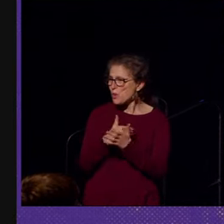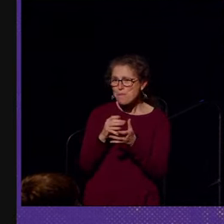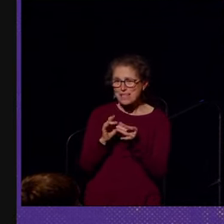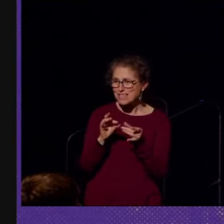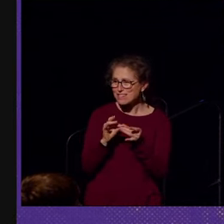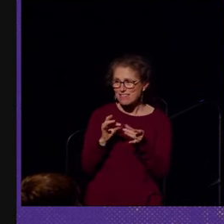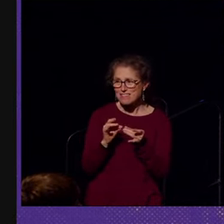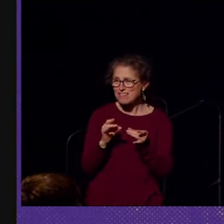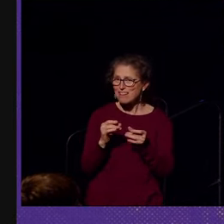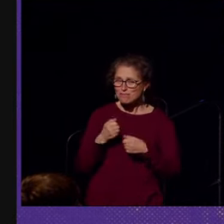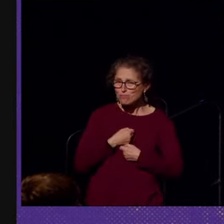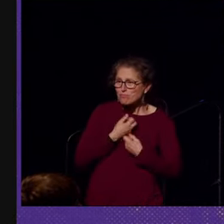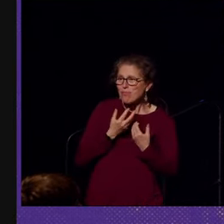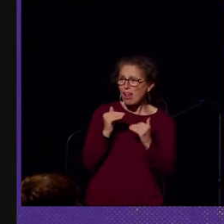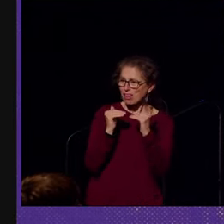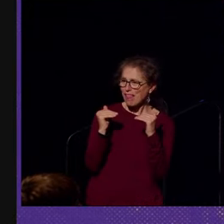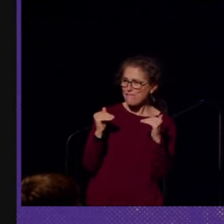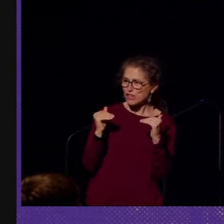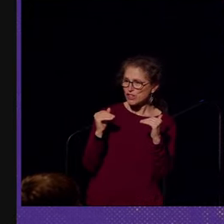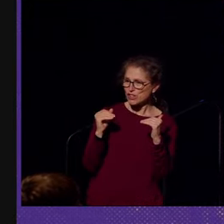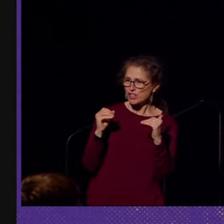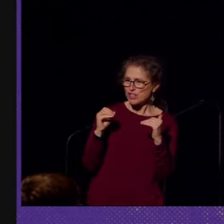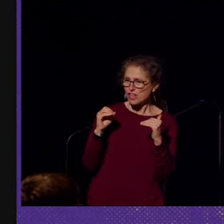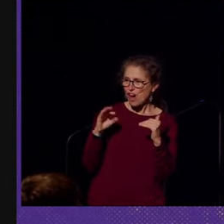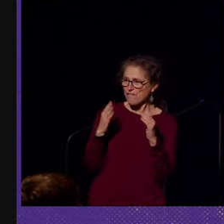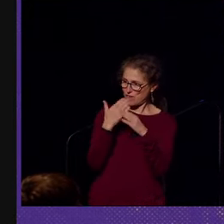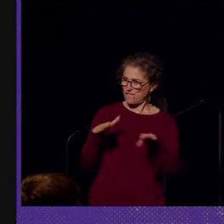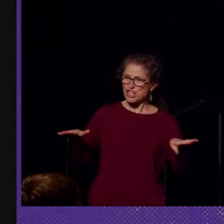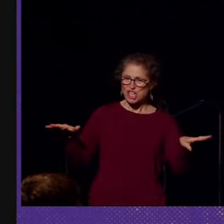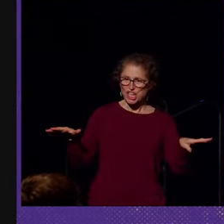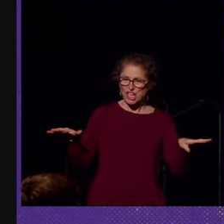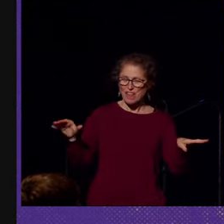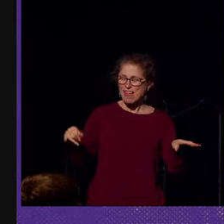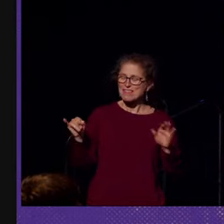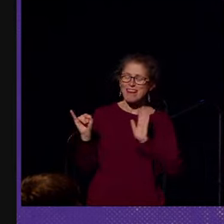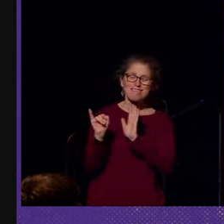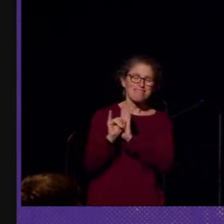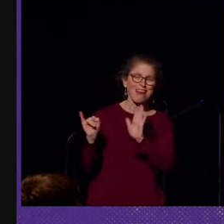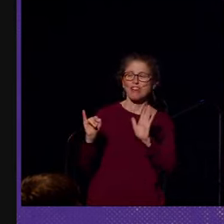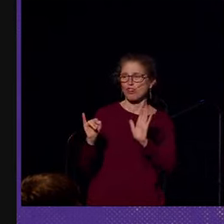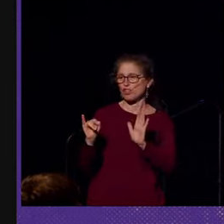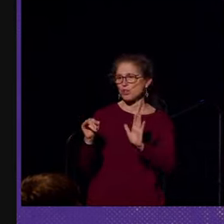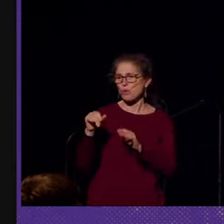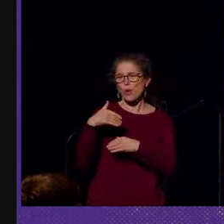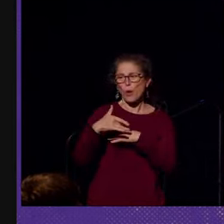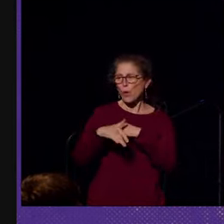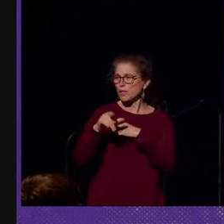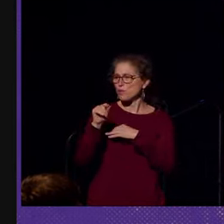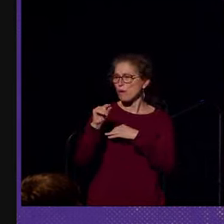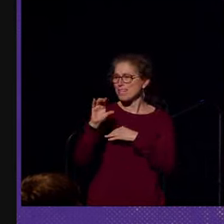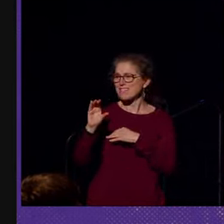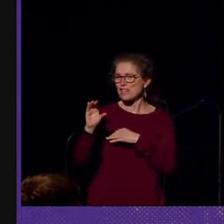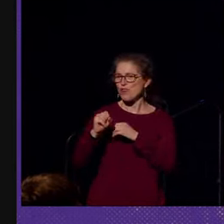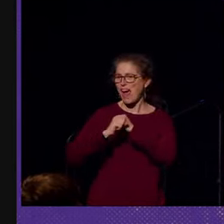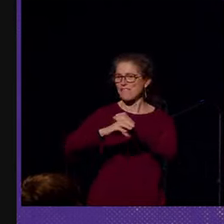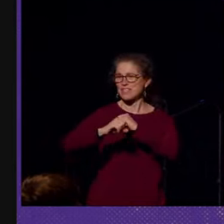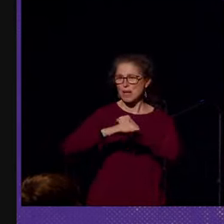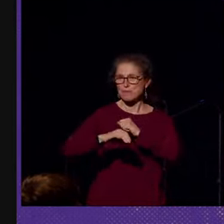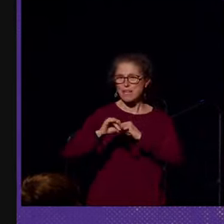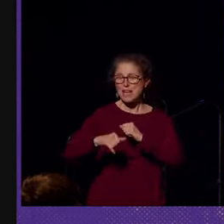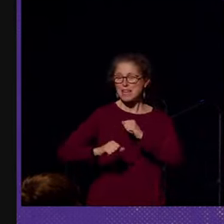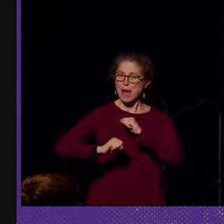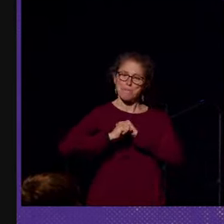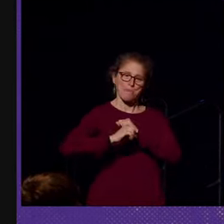They express a level of division that is identical to early 20th century advertisements that